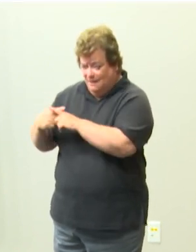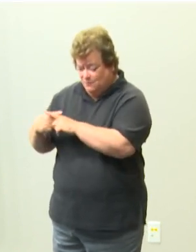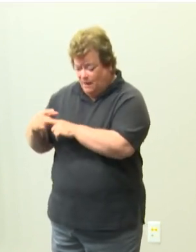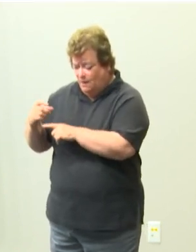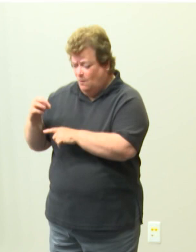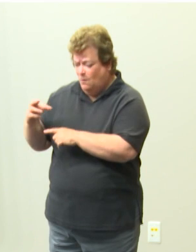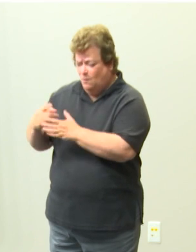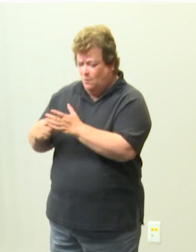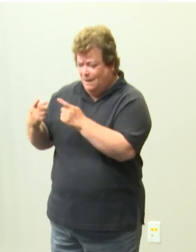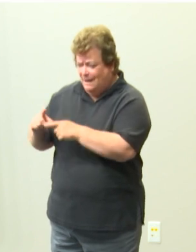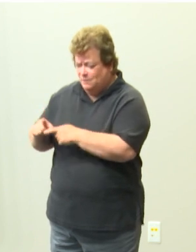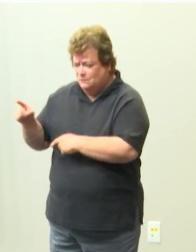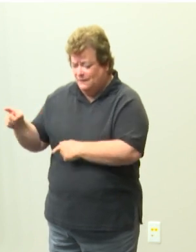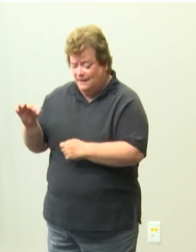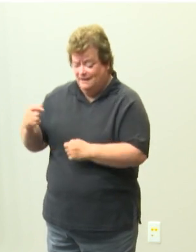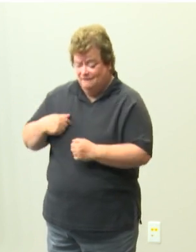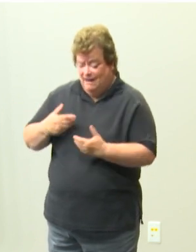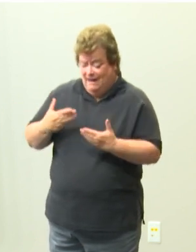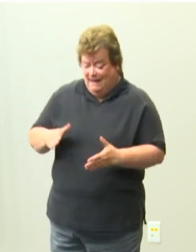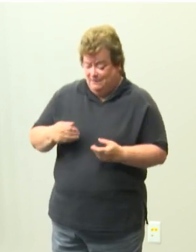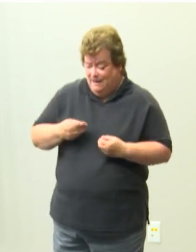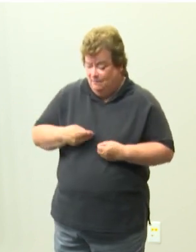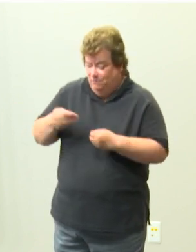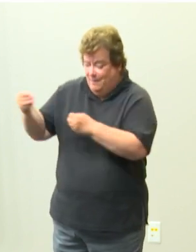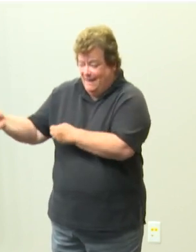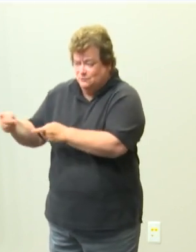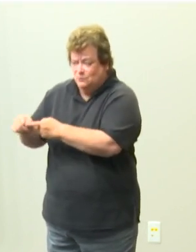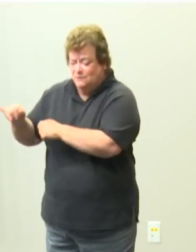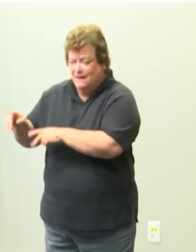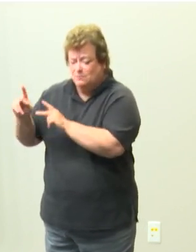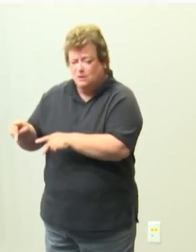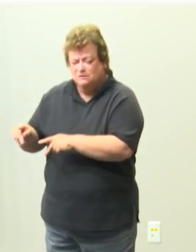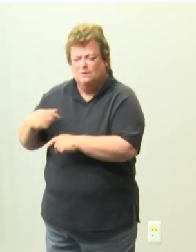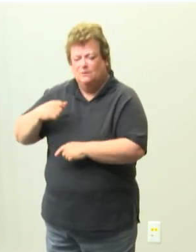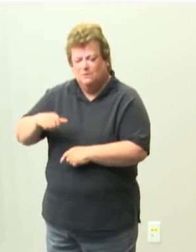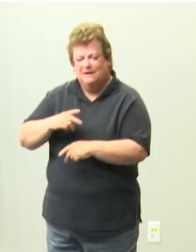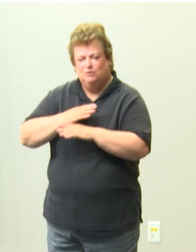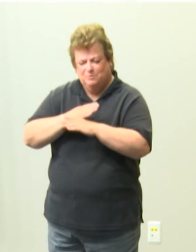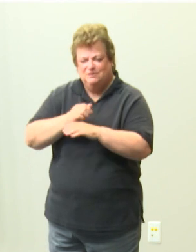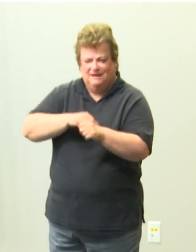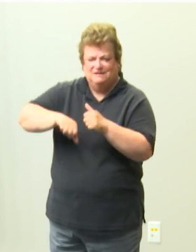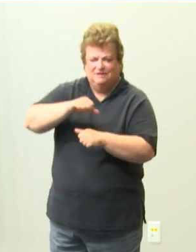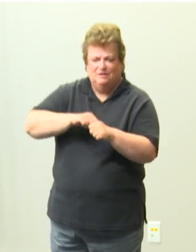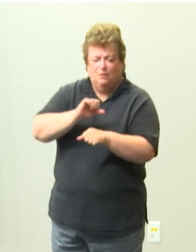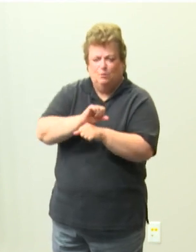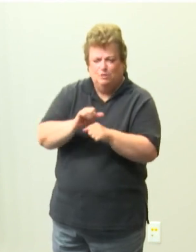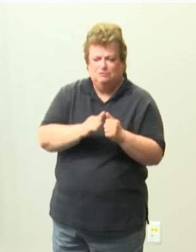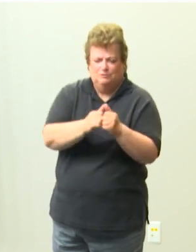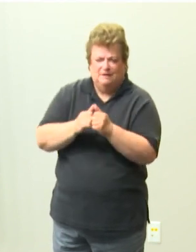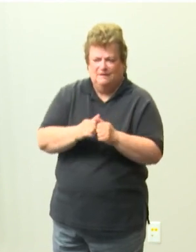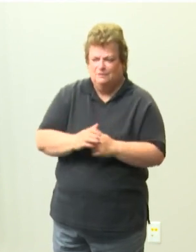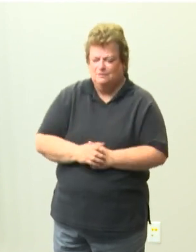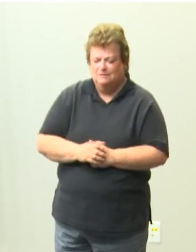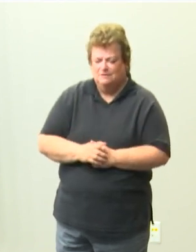if you happen to pass something along or vice versa we have to protect each other and work together um by